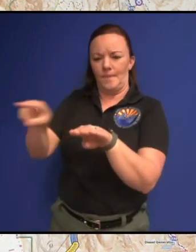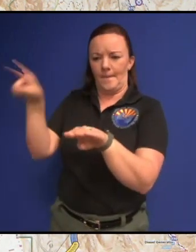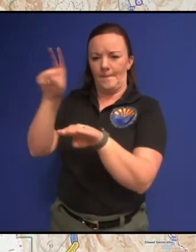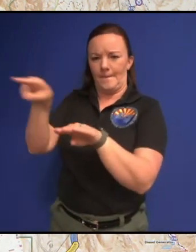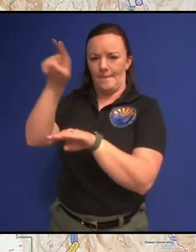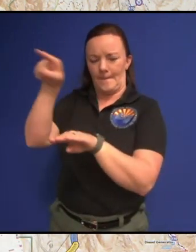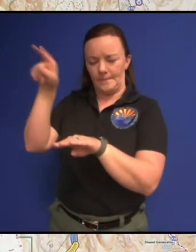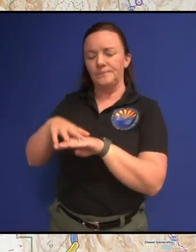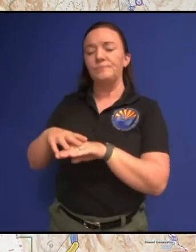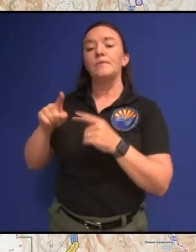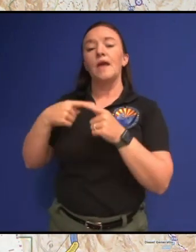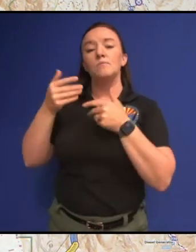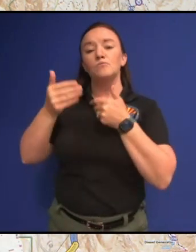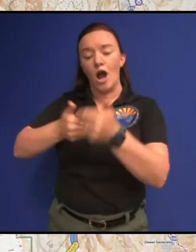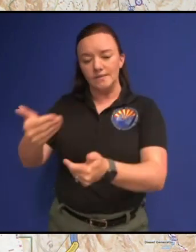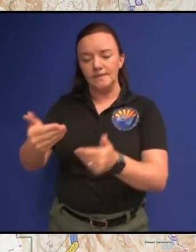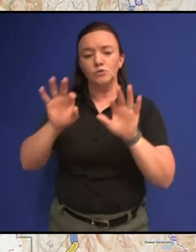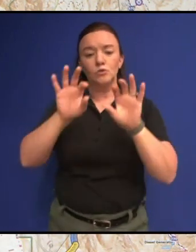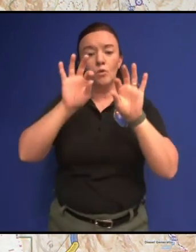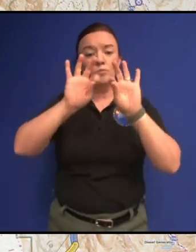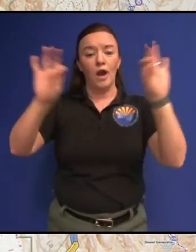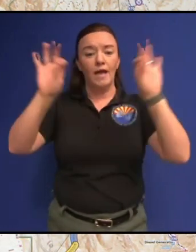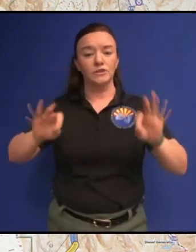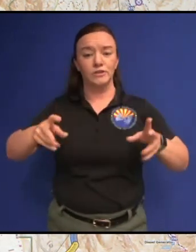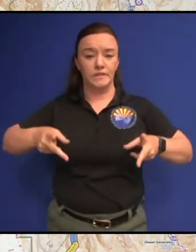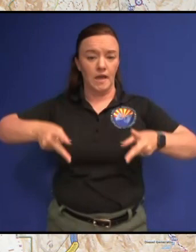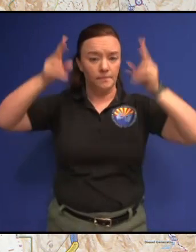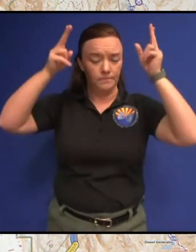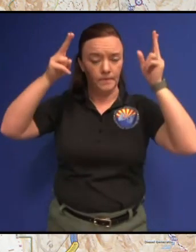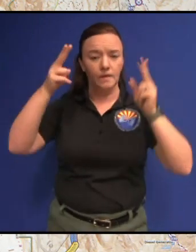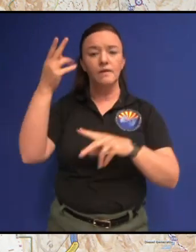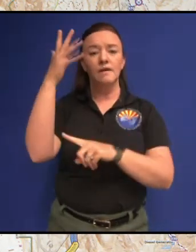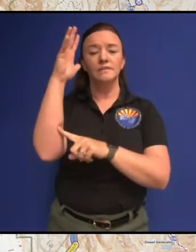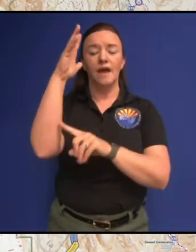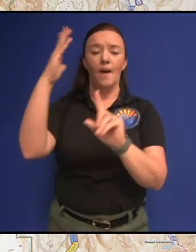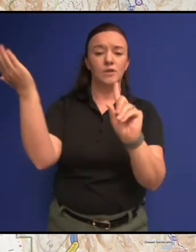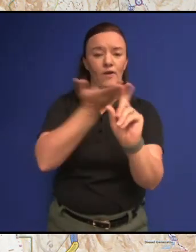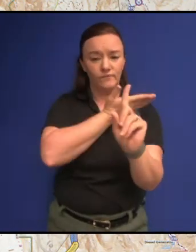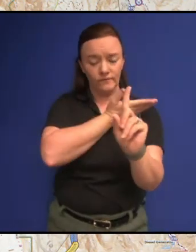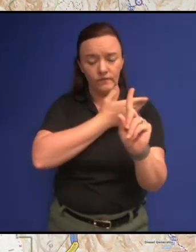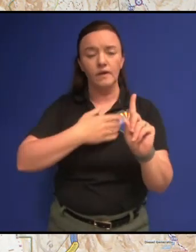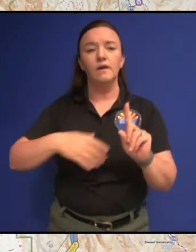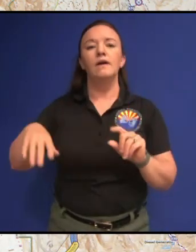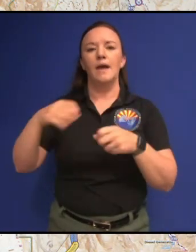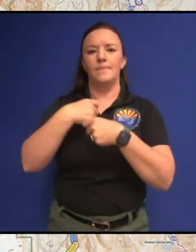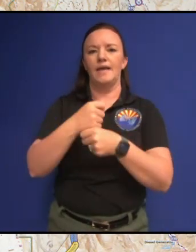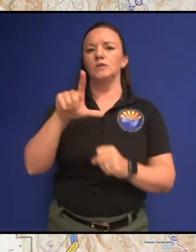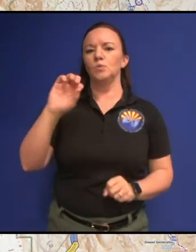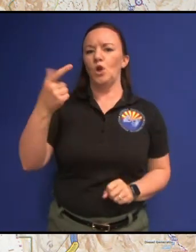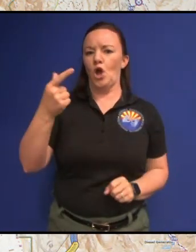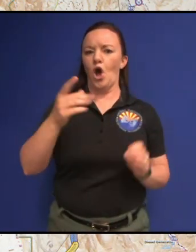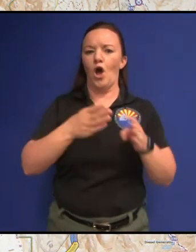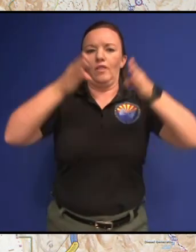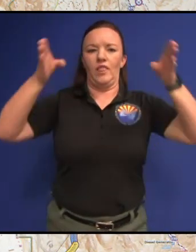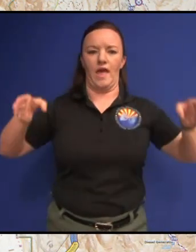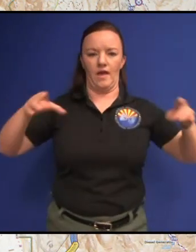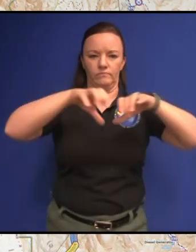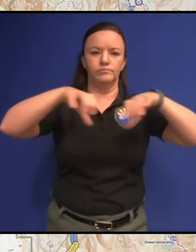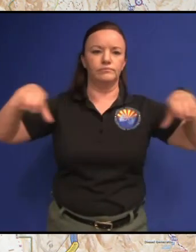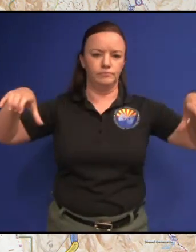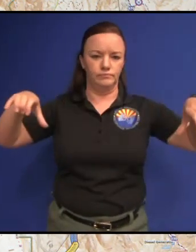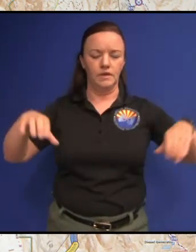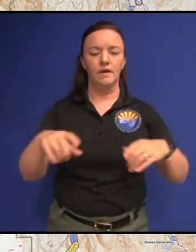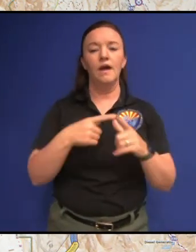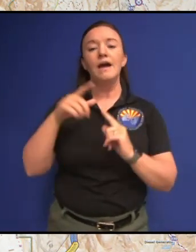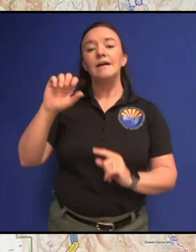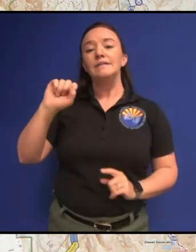the tops are cut off of them and they're made into log links and then the the slash which is what the branches